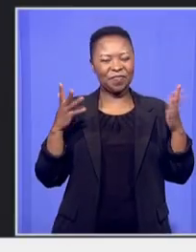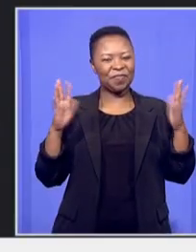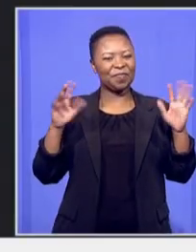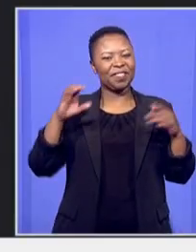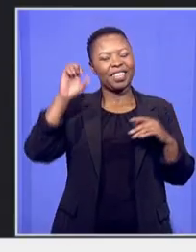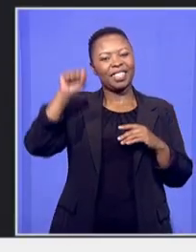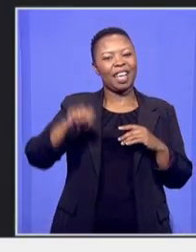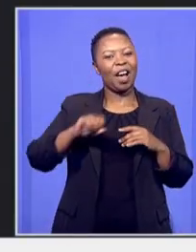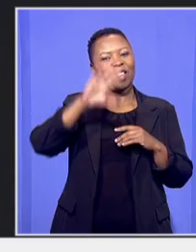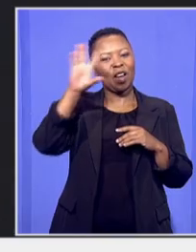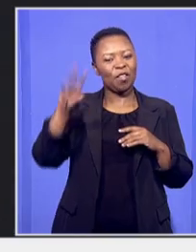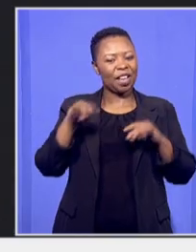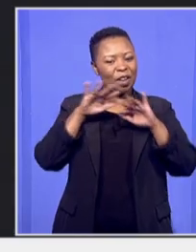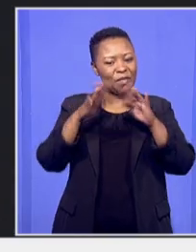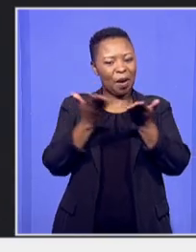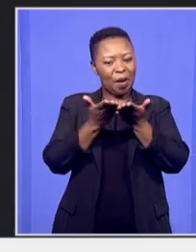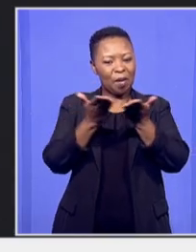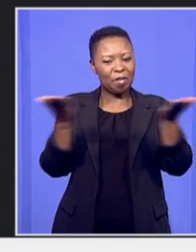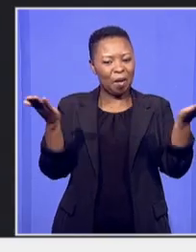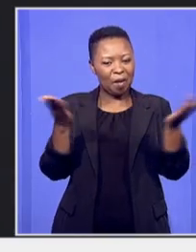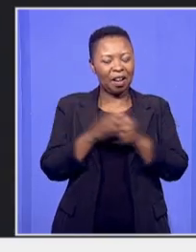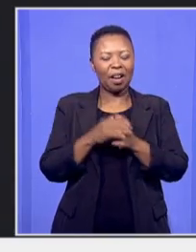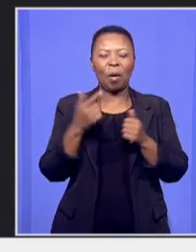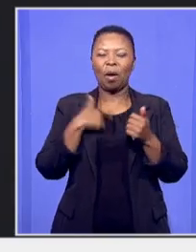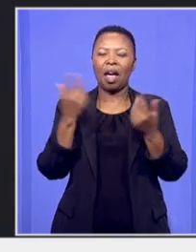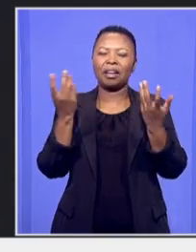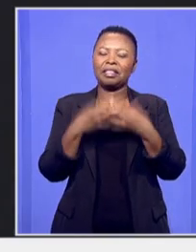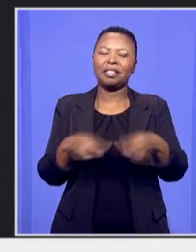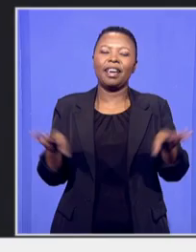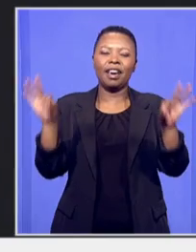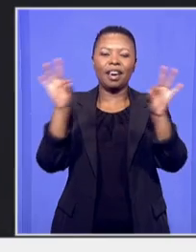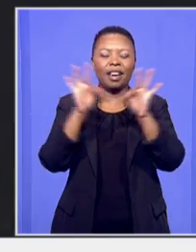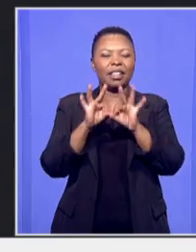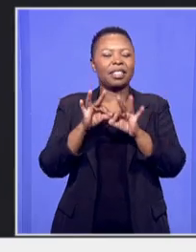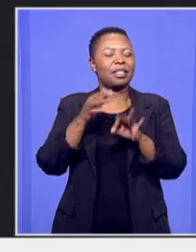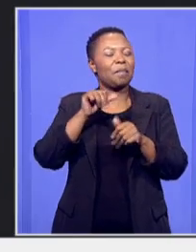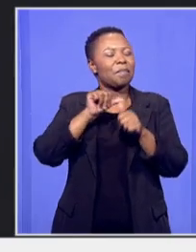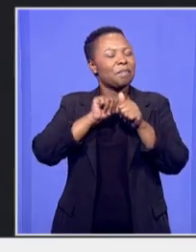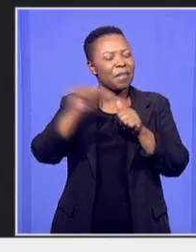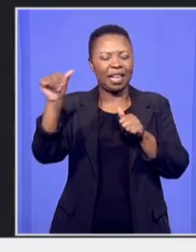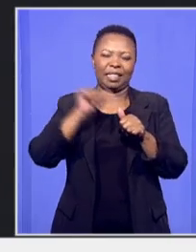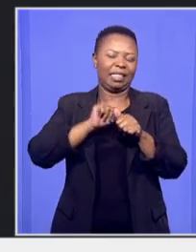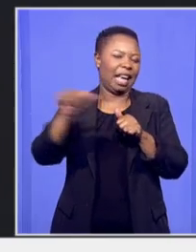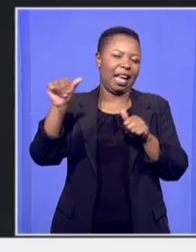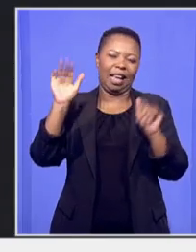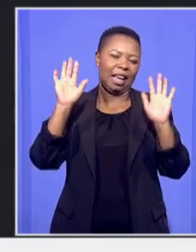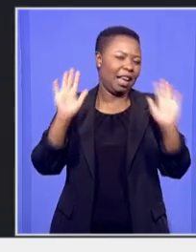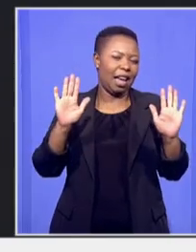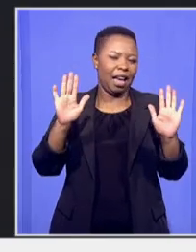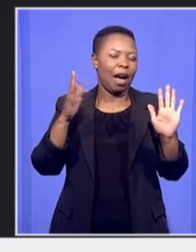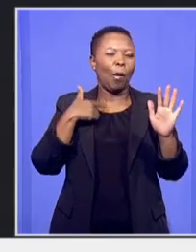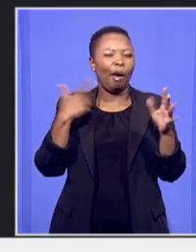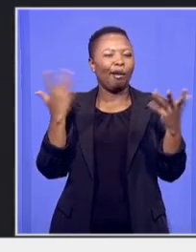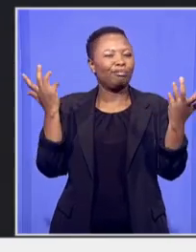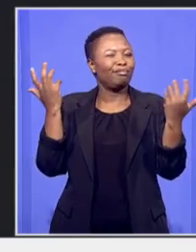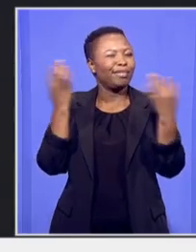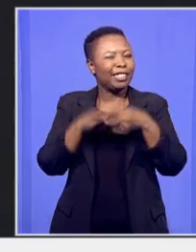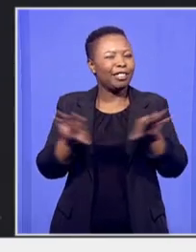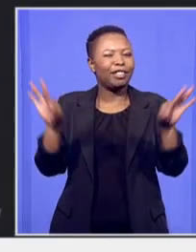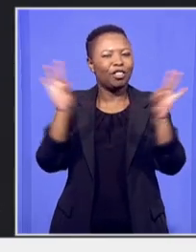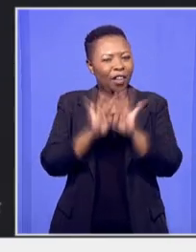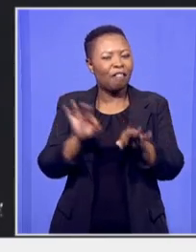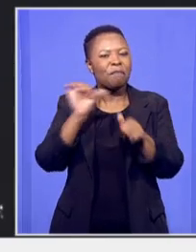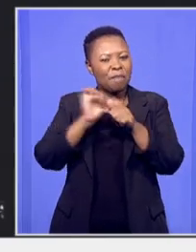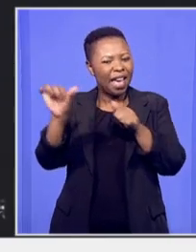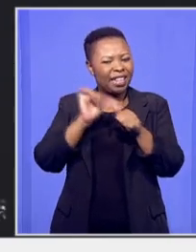we deserve better we deserve better than the ANC